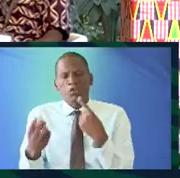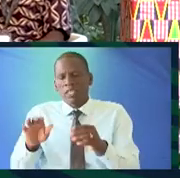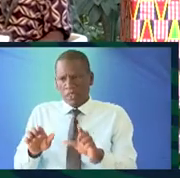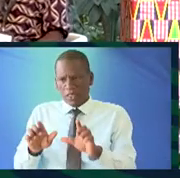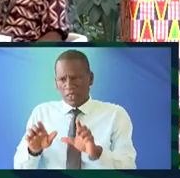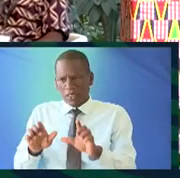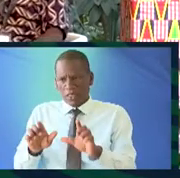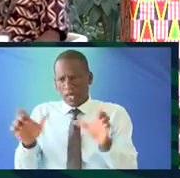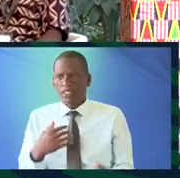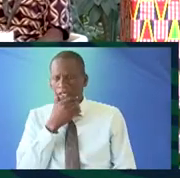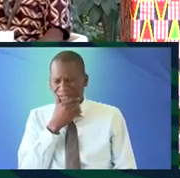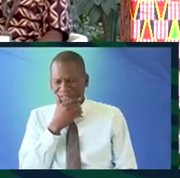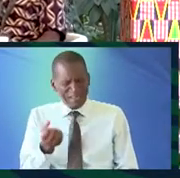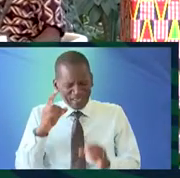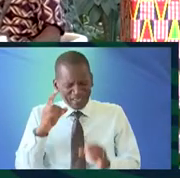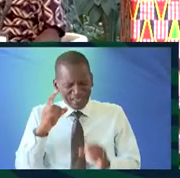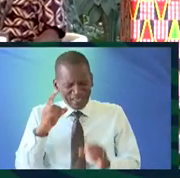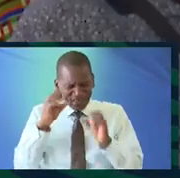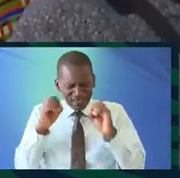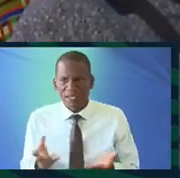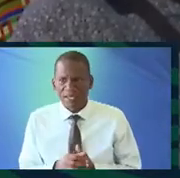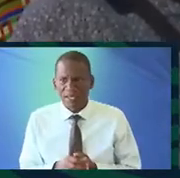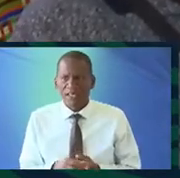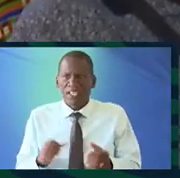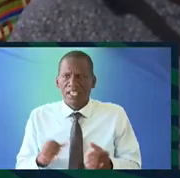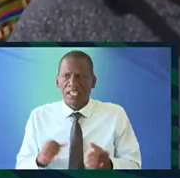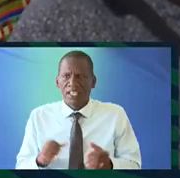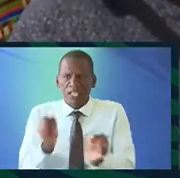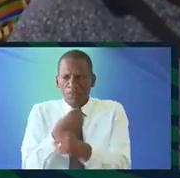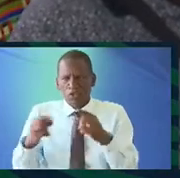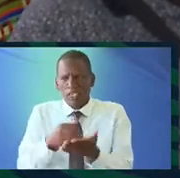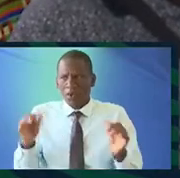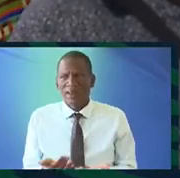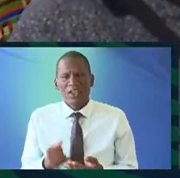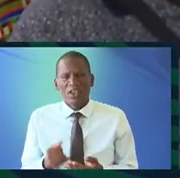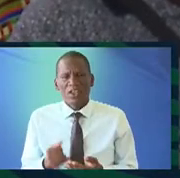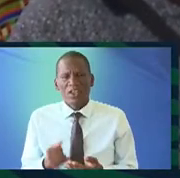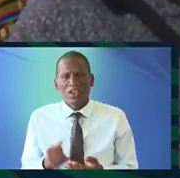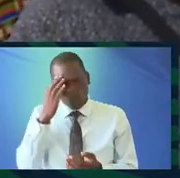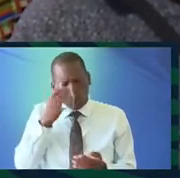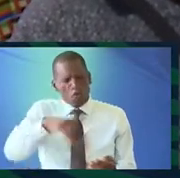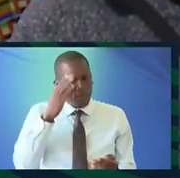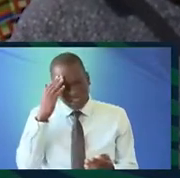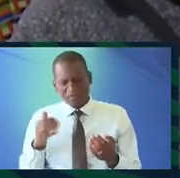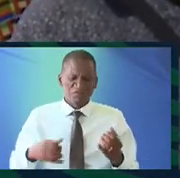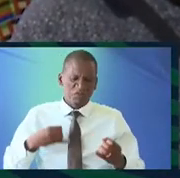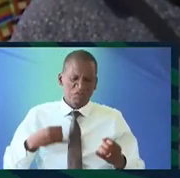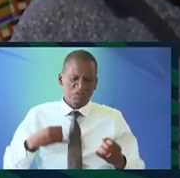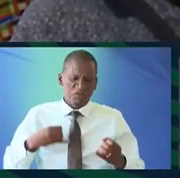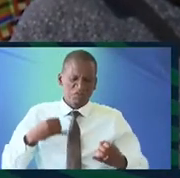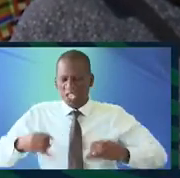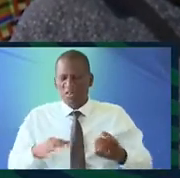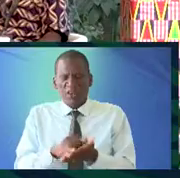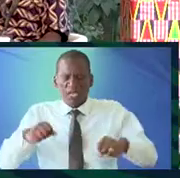oh my god I didn't understand I can't speak it well you know we think it's fancy that